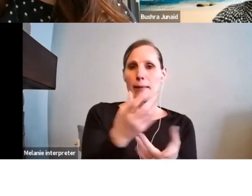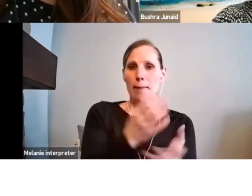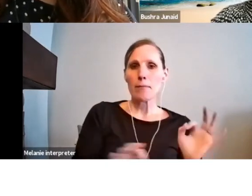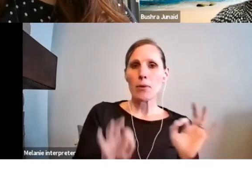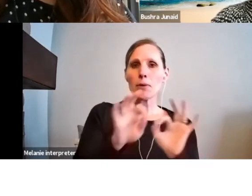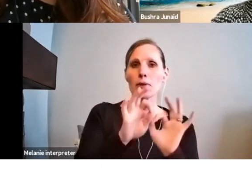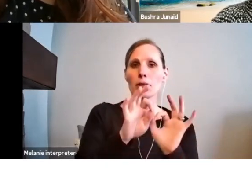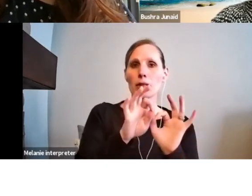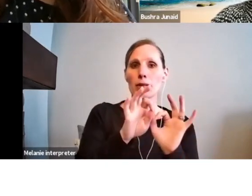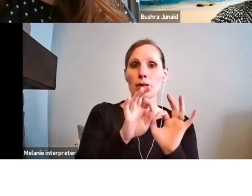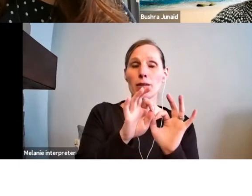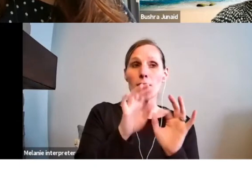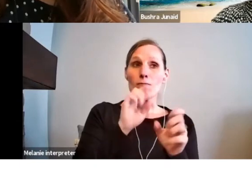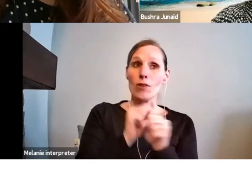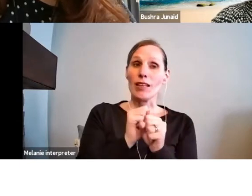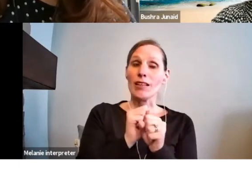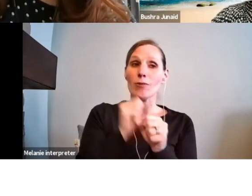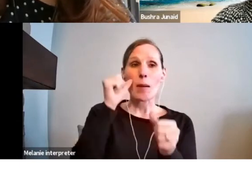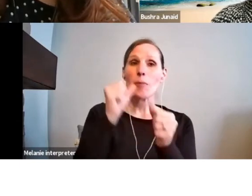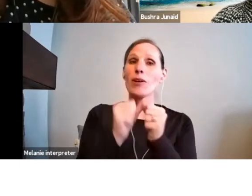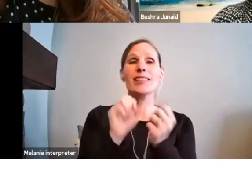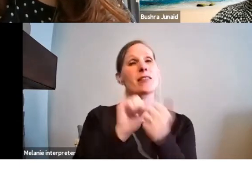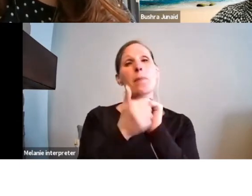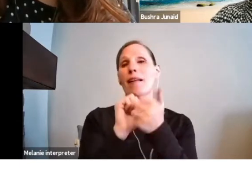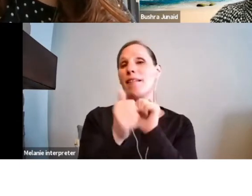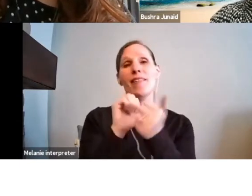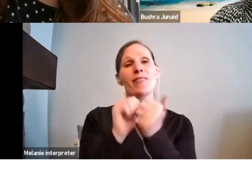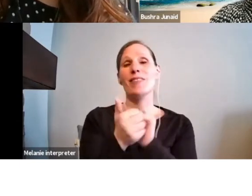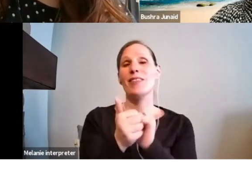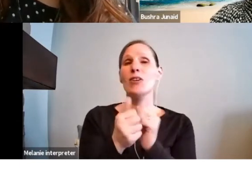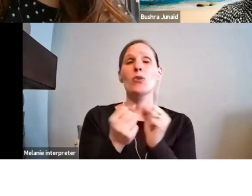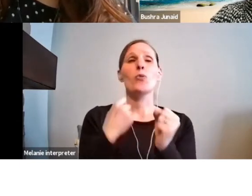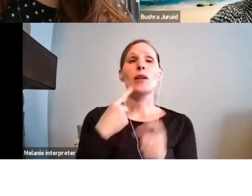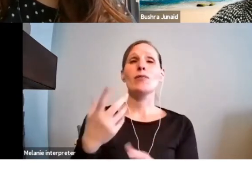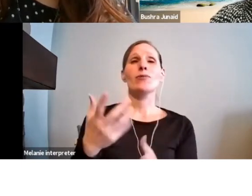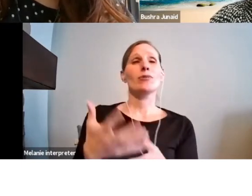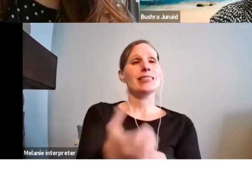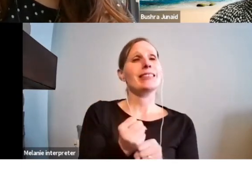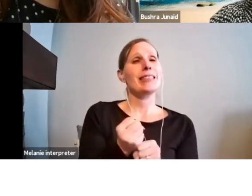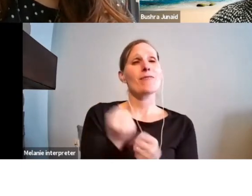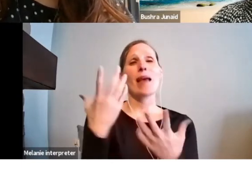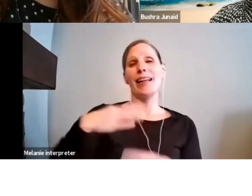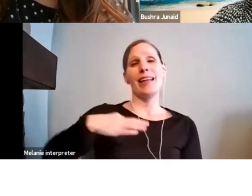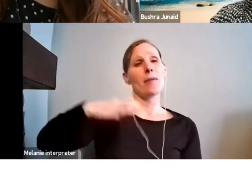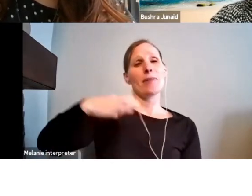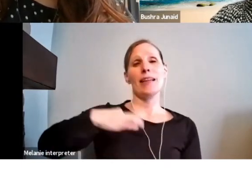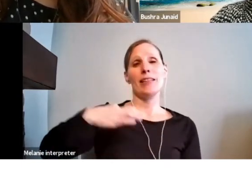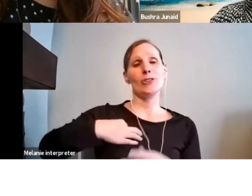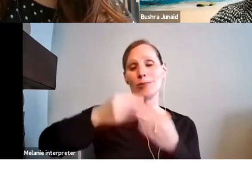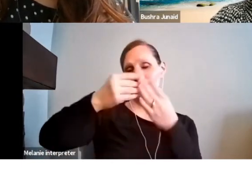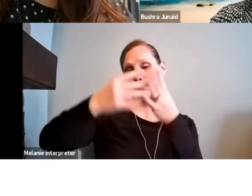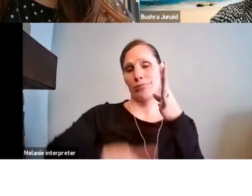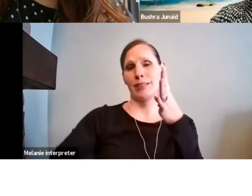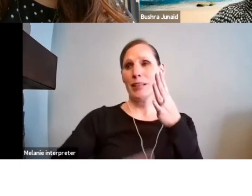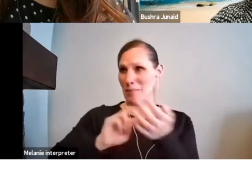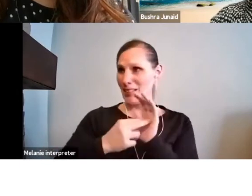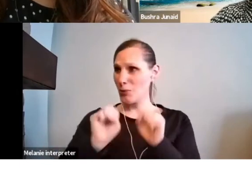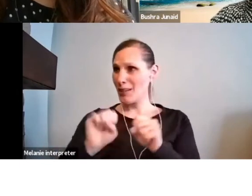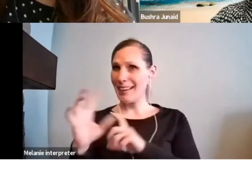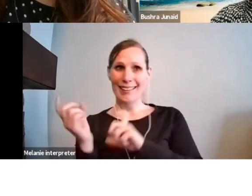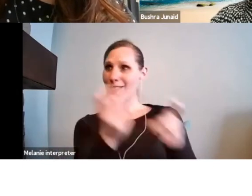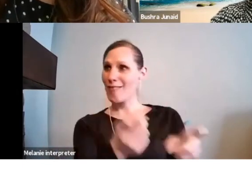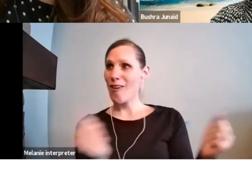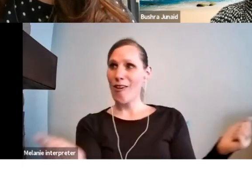earlier, we receive lots of great applications and that there's sometimes just not enough money to fund all the applications that we